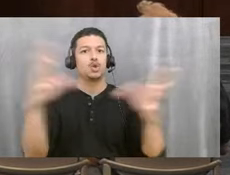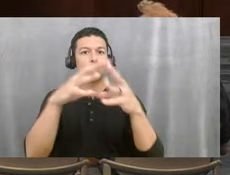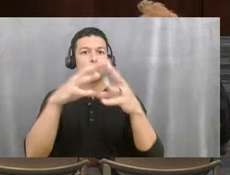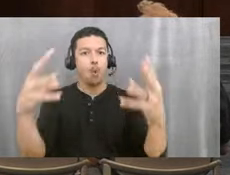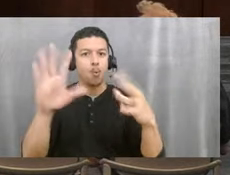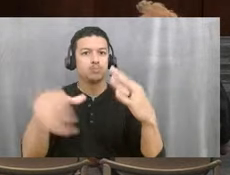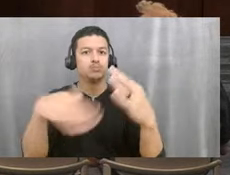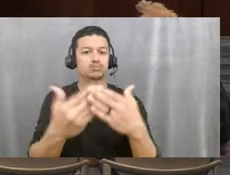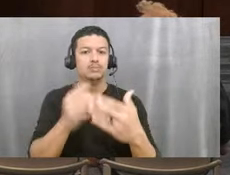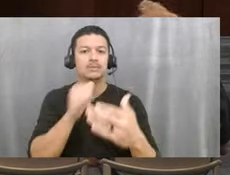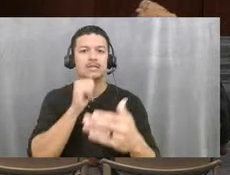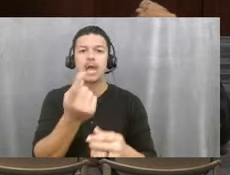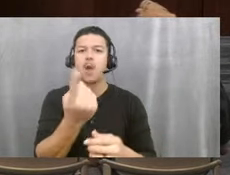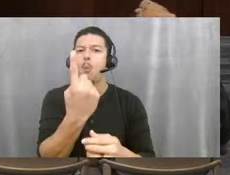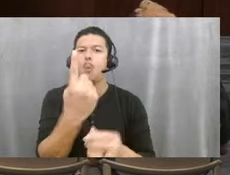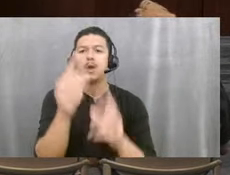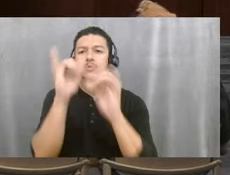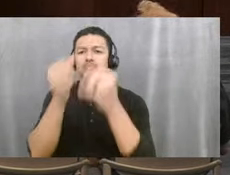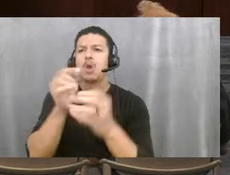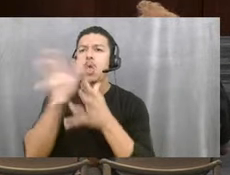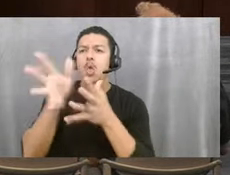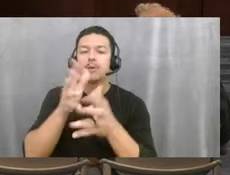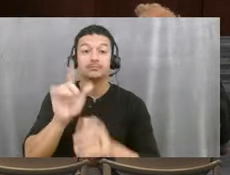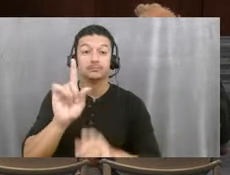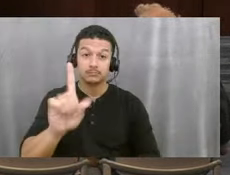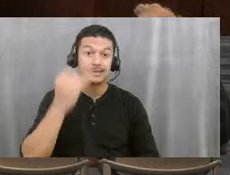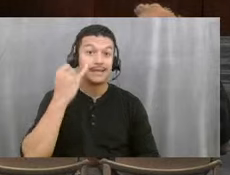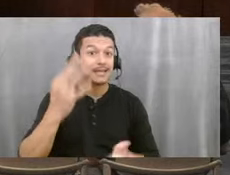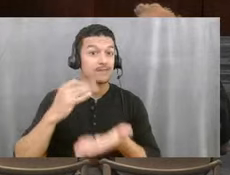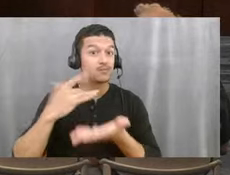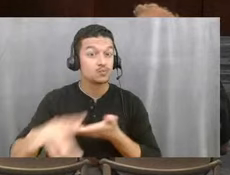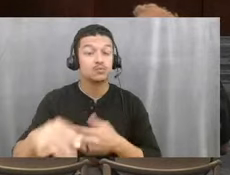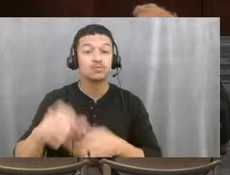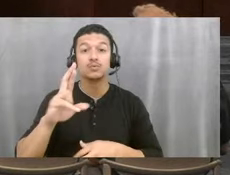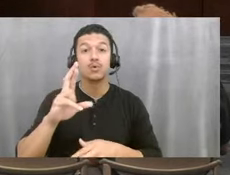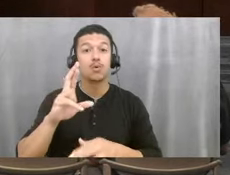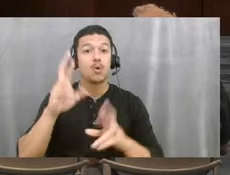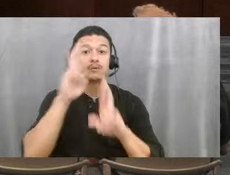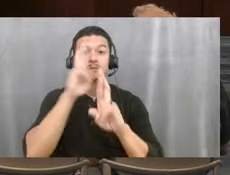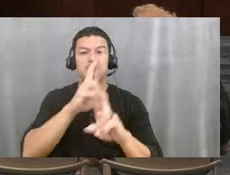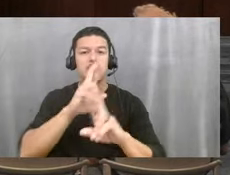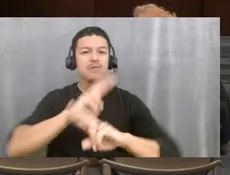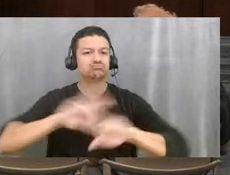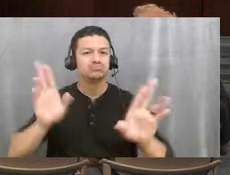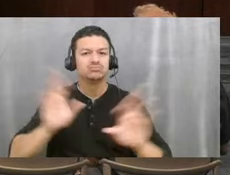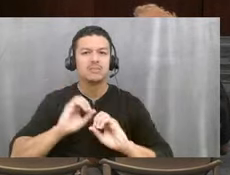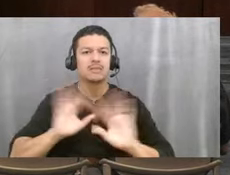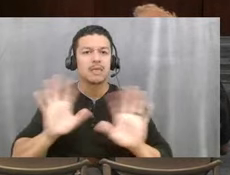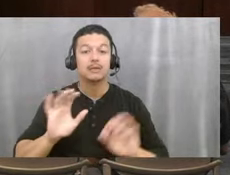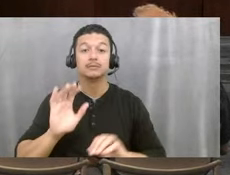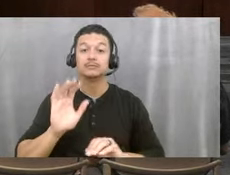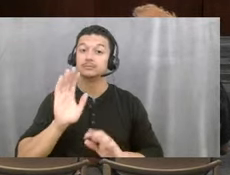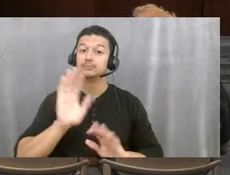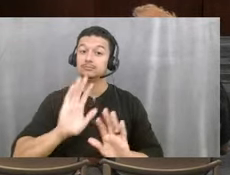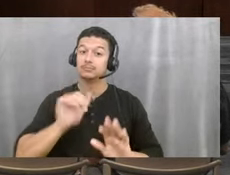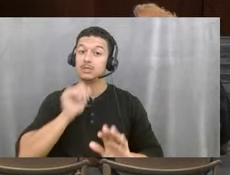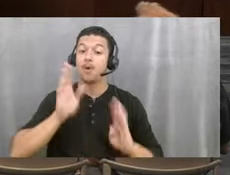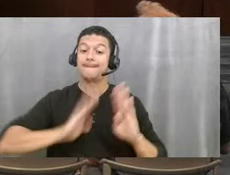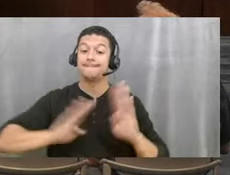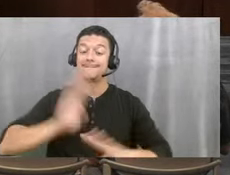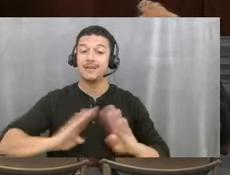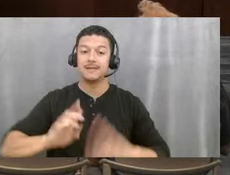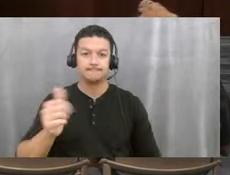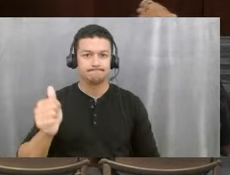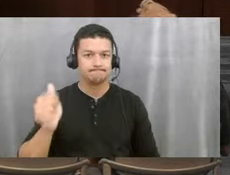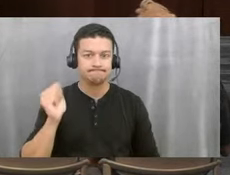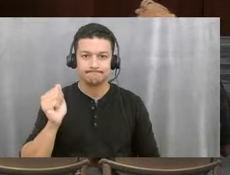displays of rudeness and lack of respect are strictly prohibited. Disruptive behaviors from the audience, including but not limited to yelling, stamping